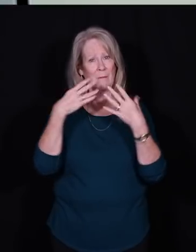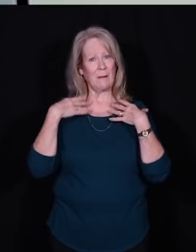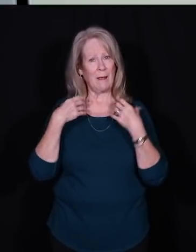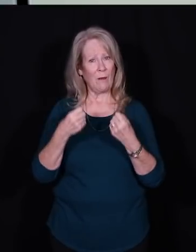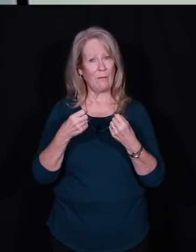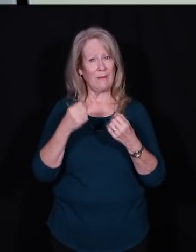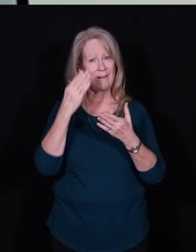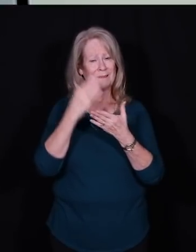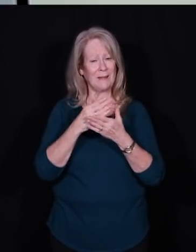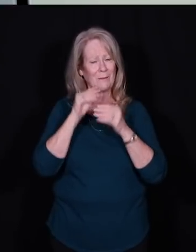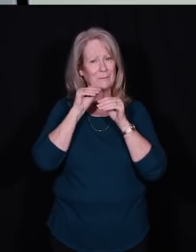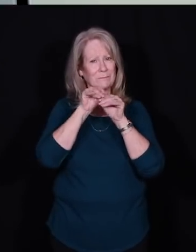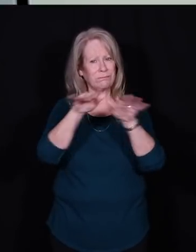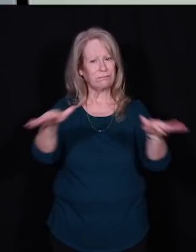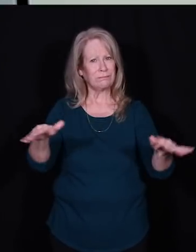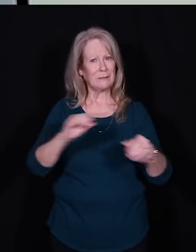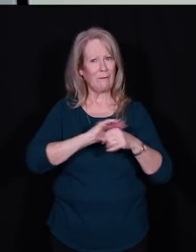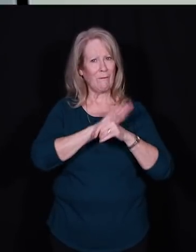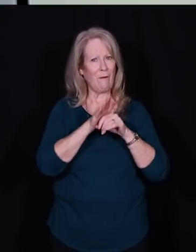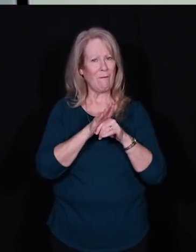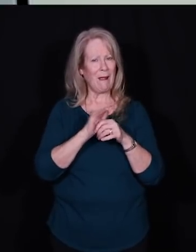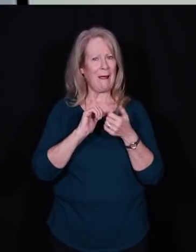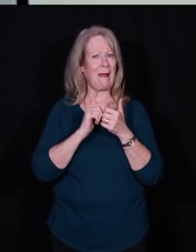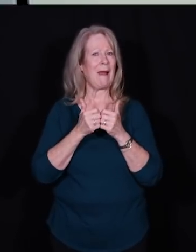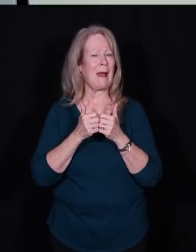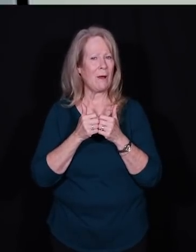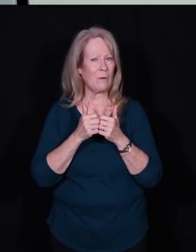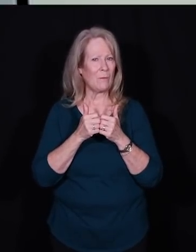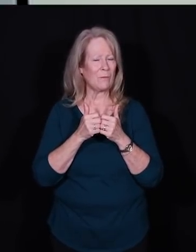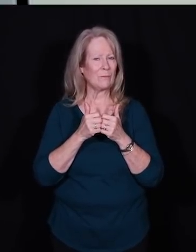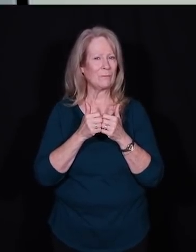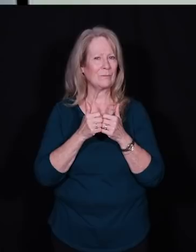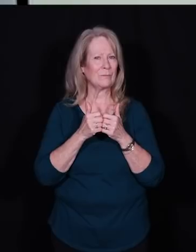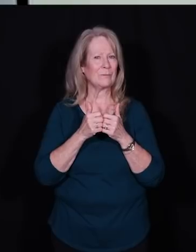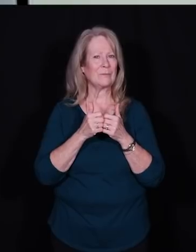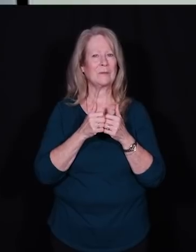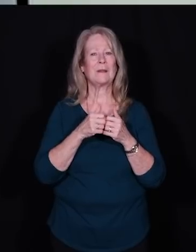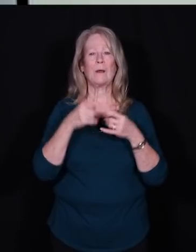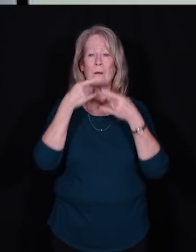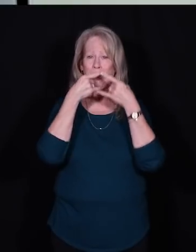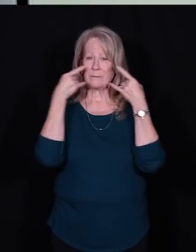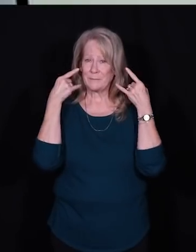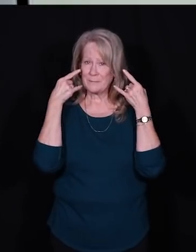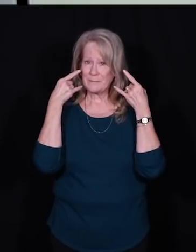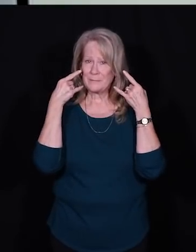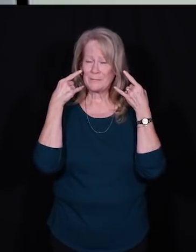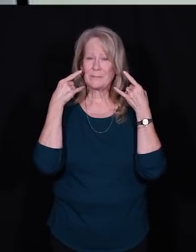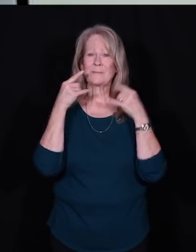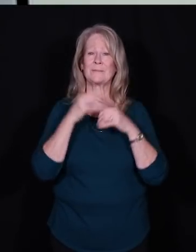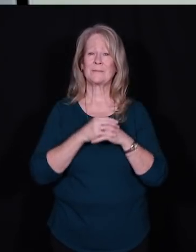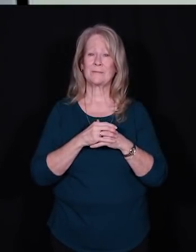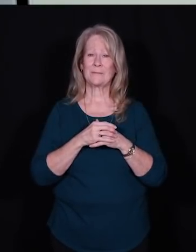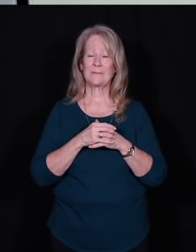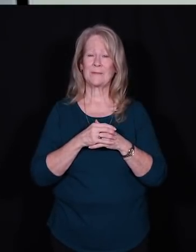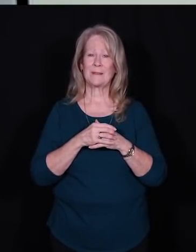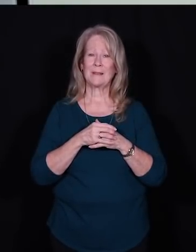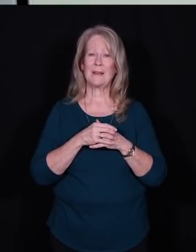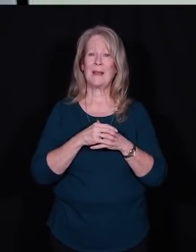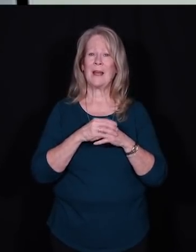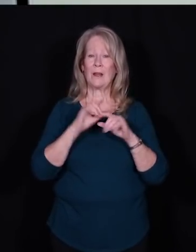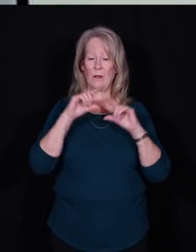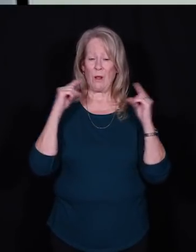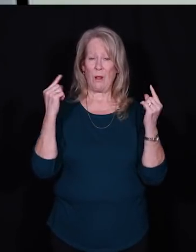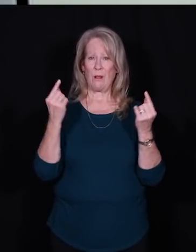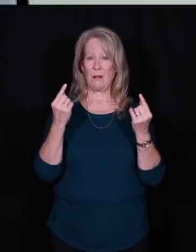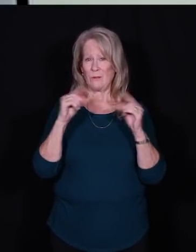stop the spread of COVID-19 by practicing just a few simple measures, such as wearing face covering or mask, limit any